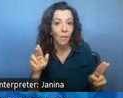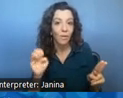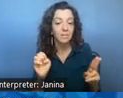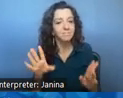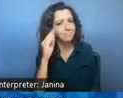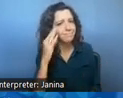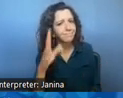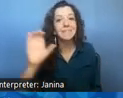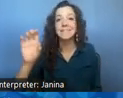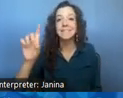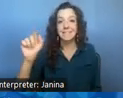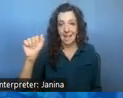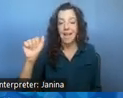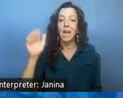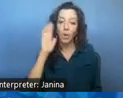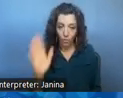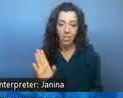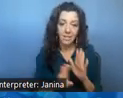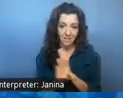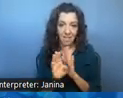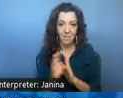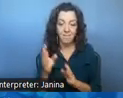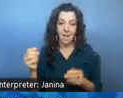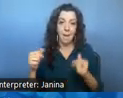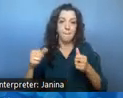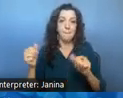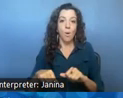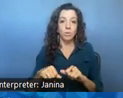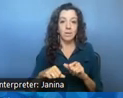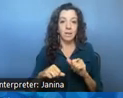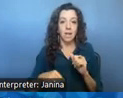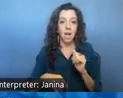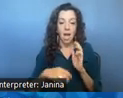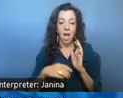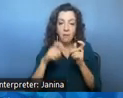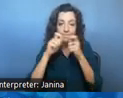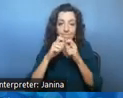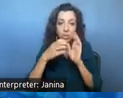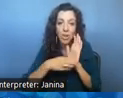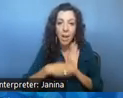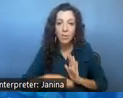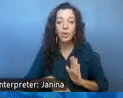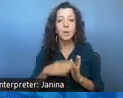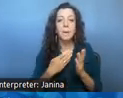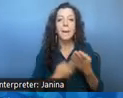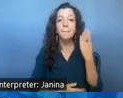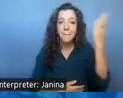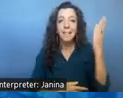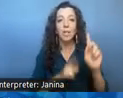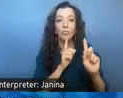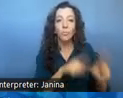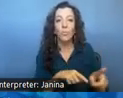cda will be developing and posting a chapter bill report to our website that will sort of serve as